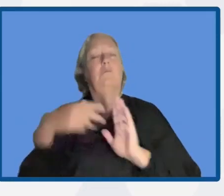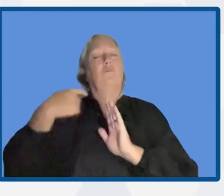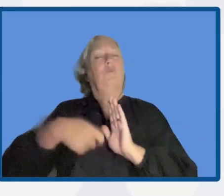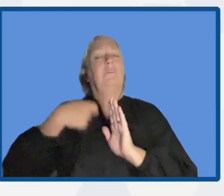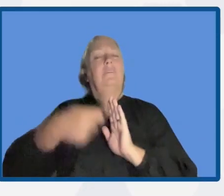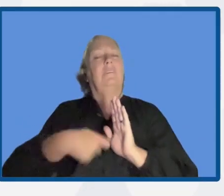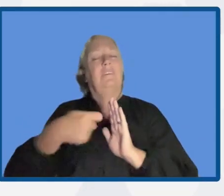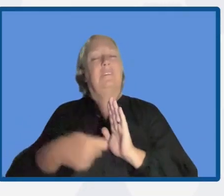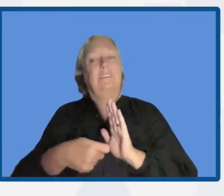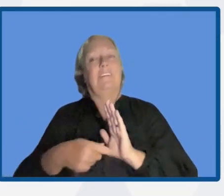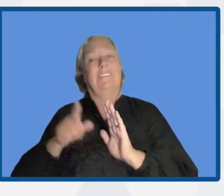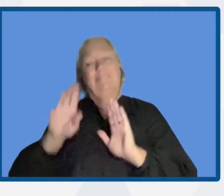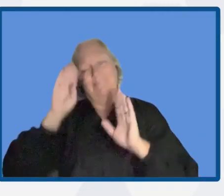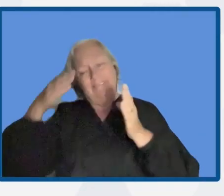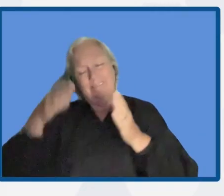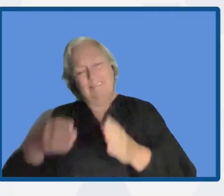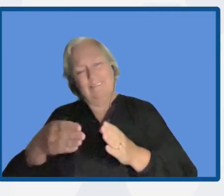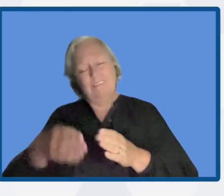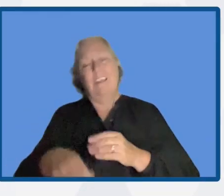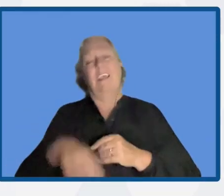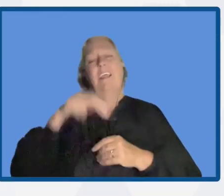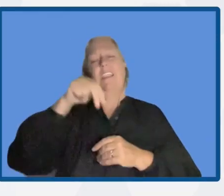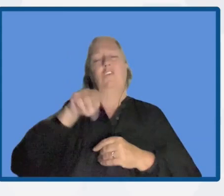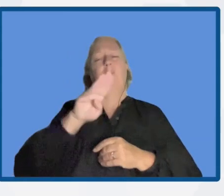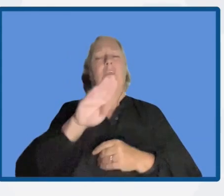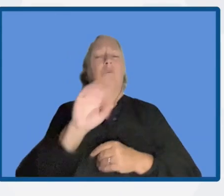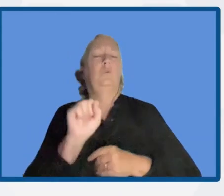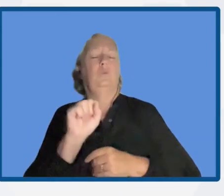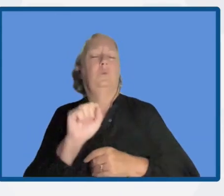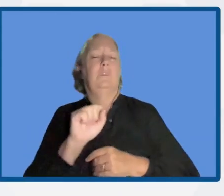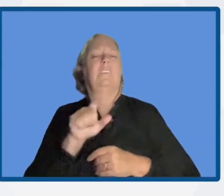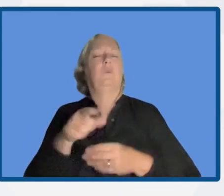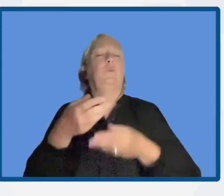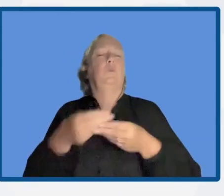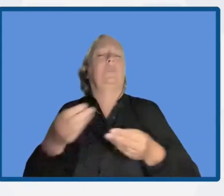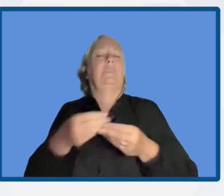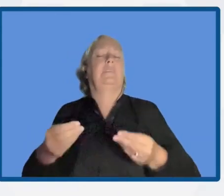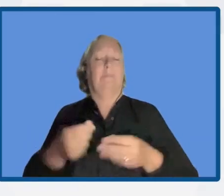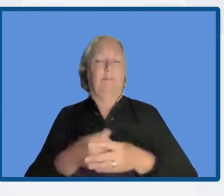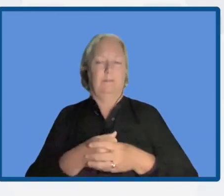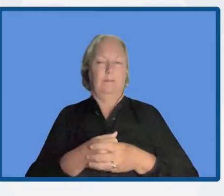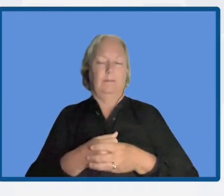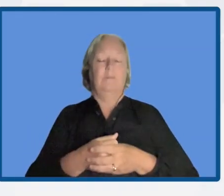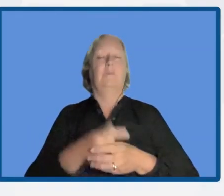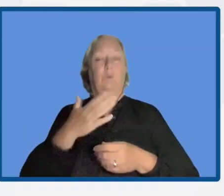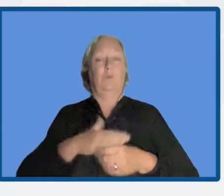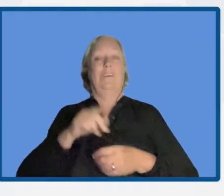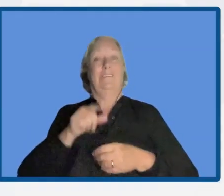focused on nature-based solutions such as the project which we have started to implement this year